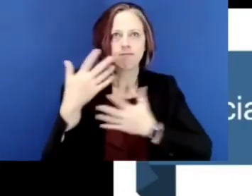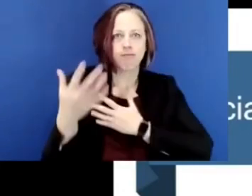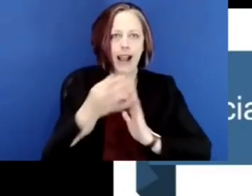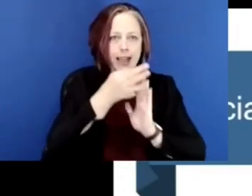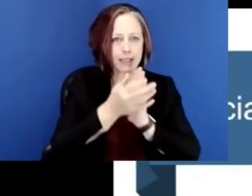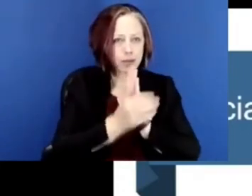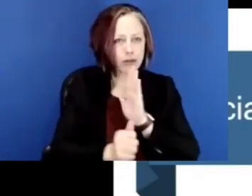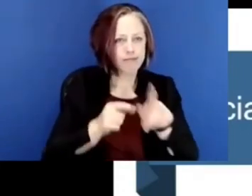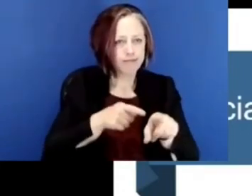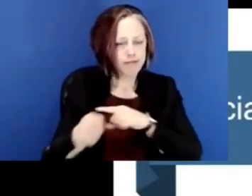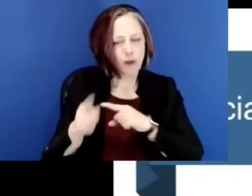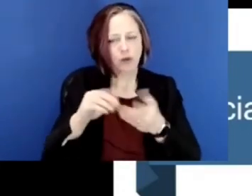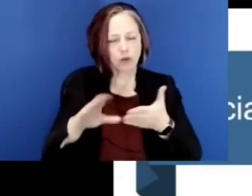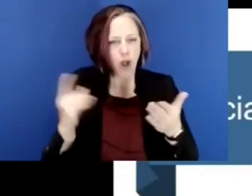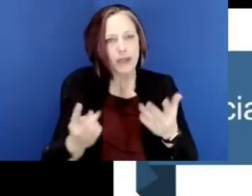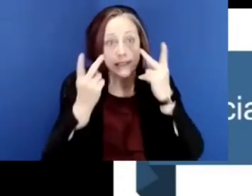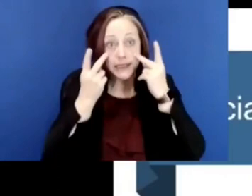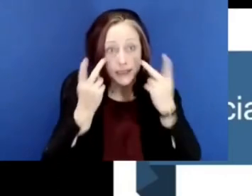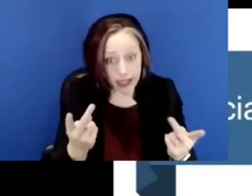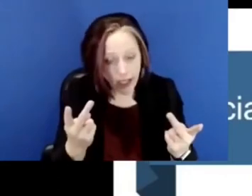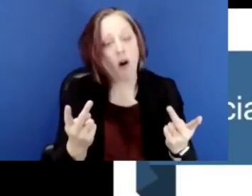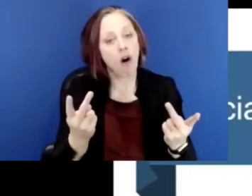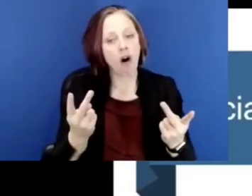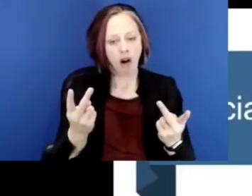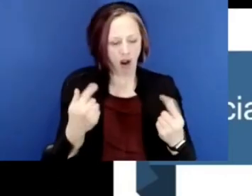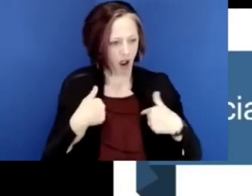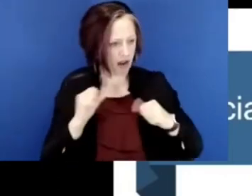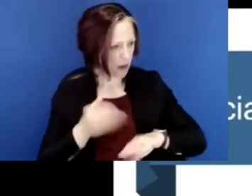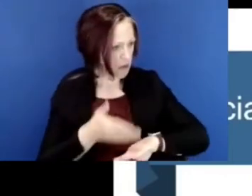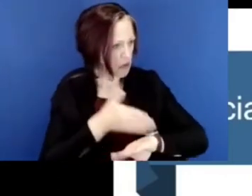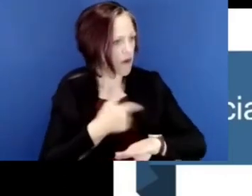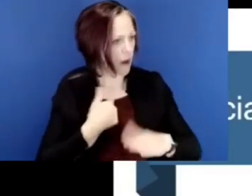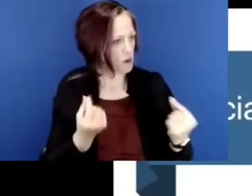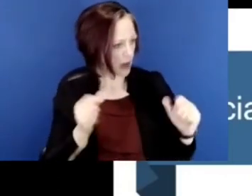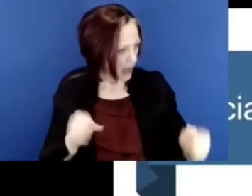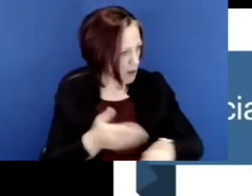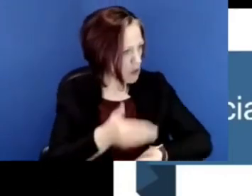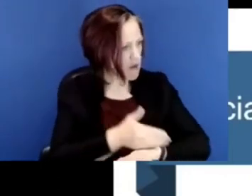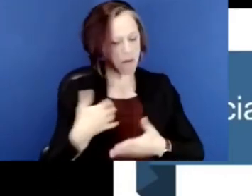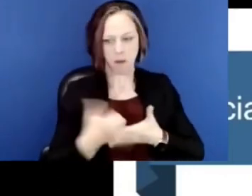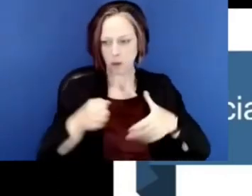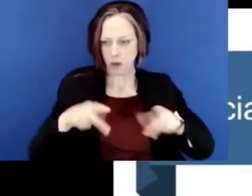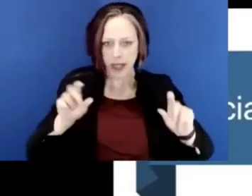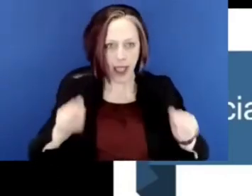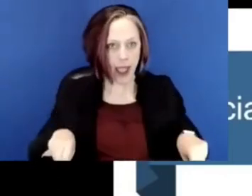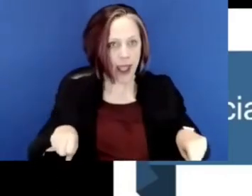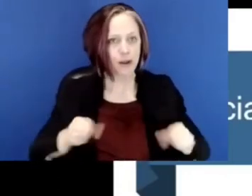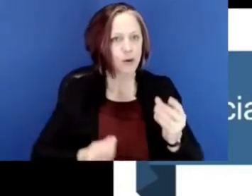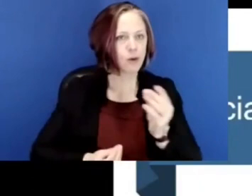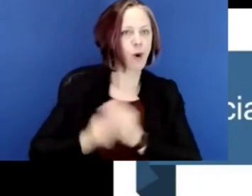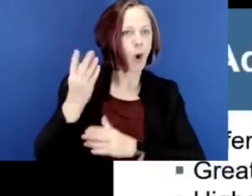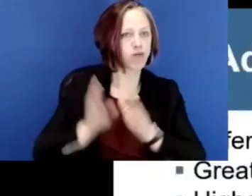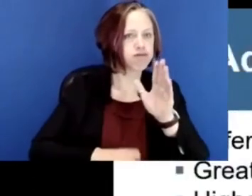expert, so that students always see that I can get better at what I'm doing and I have the opportunity